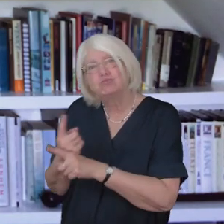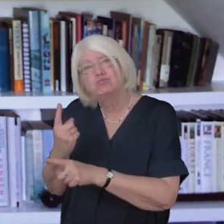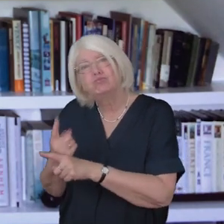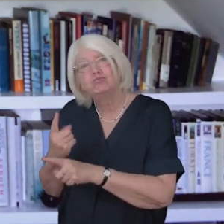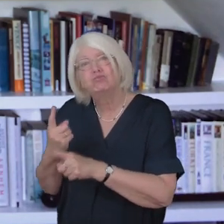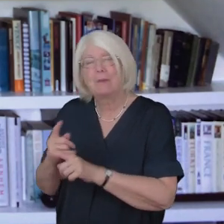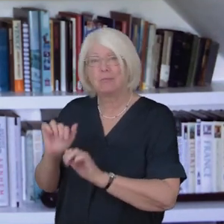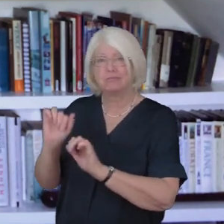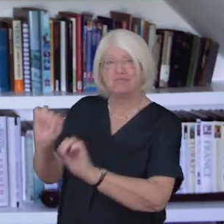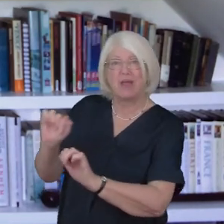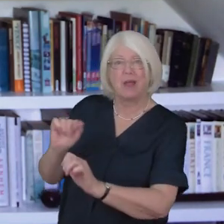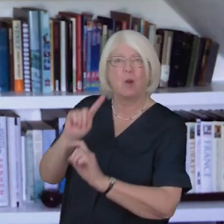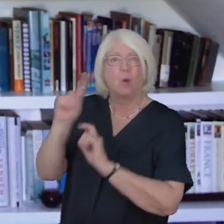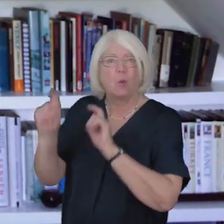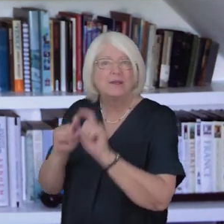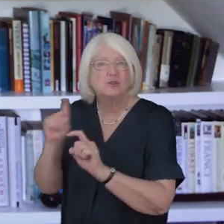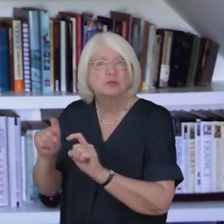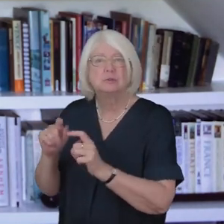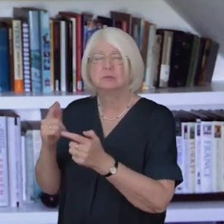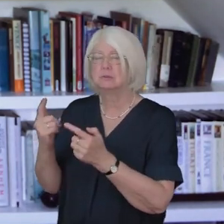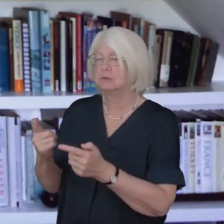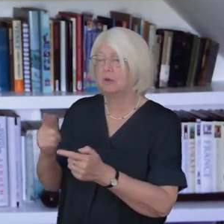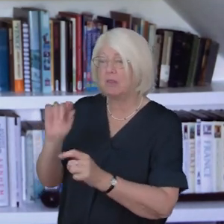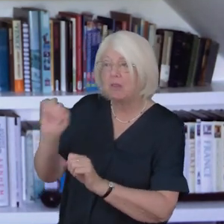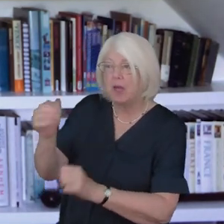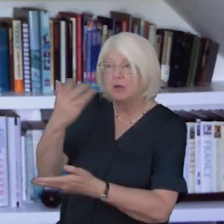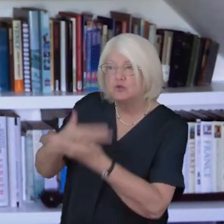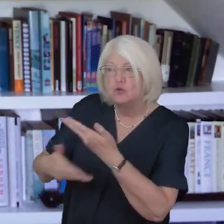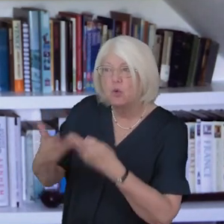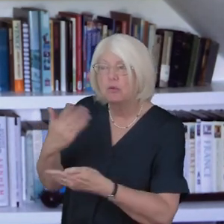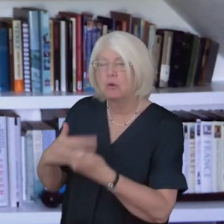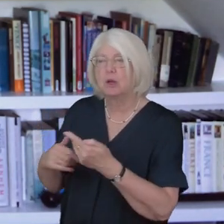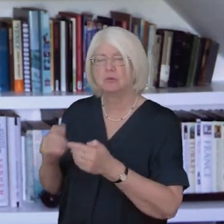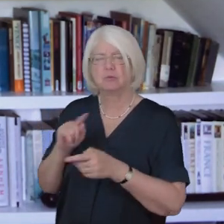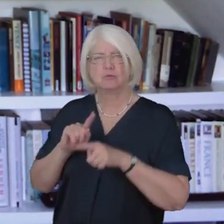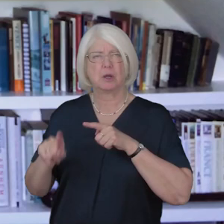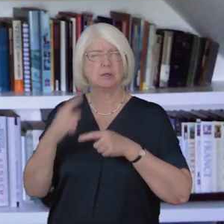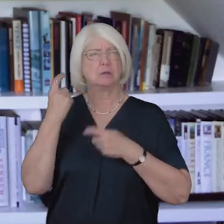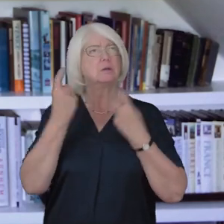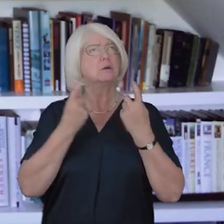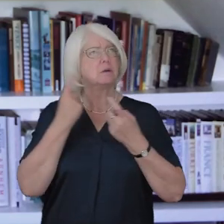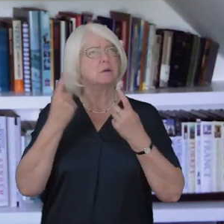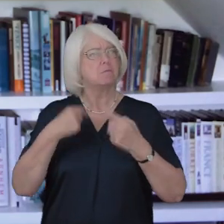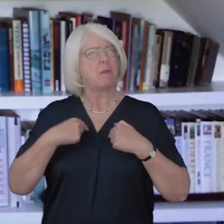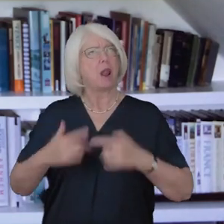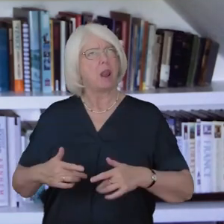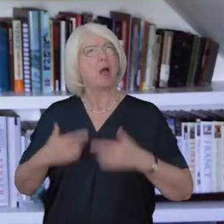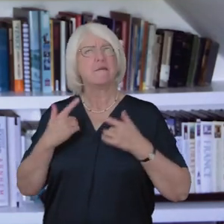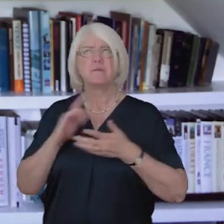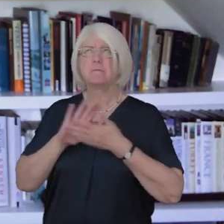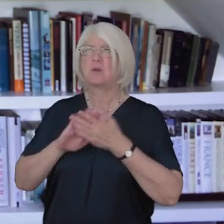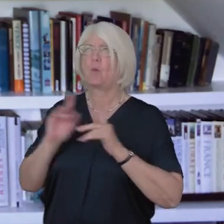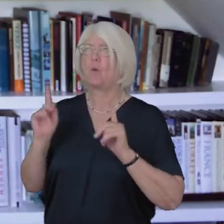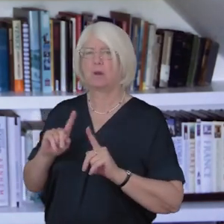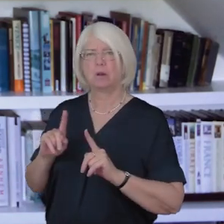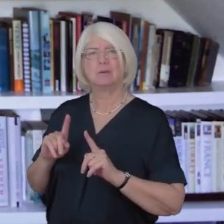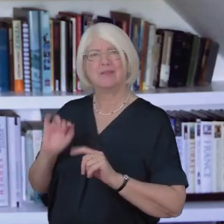questions to tell their stories and make better sense of their lives to have their souls nurtured